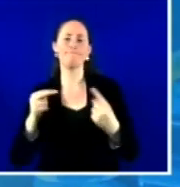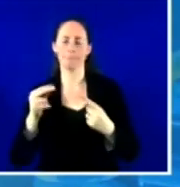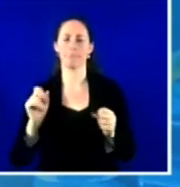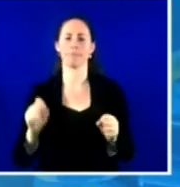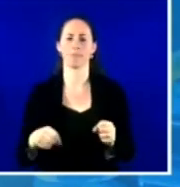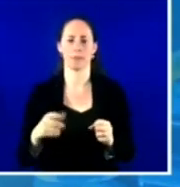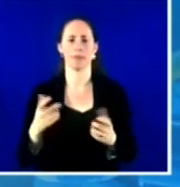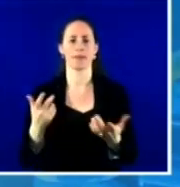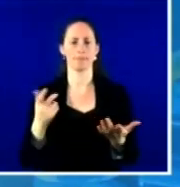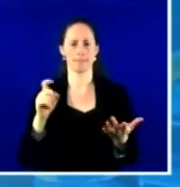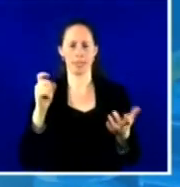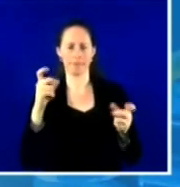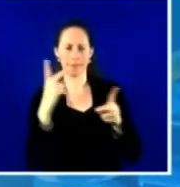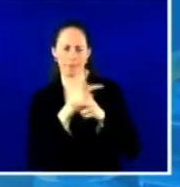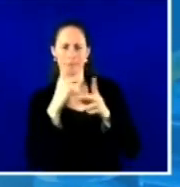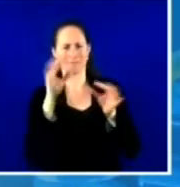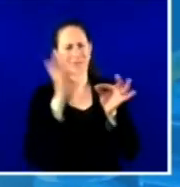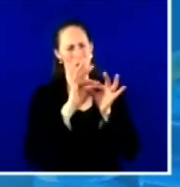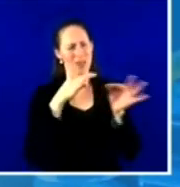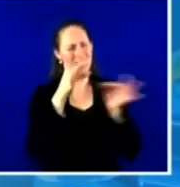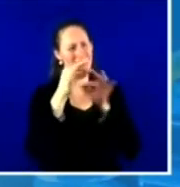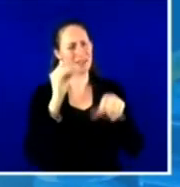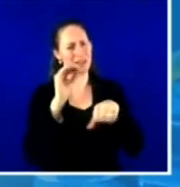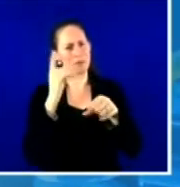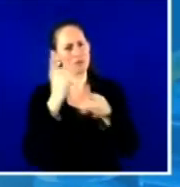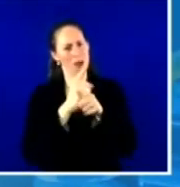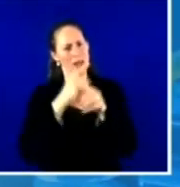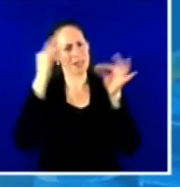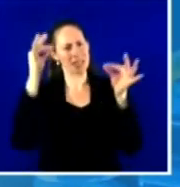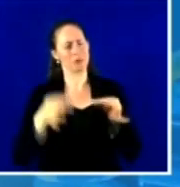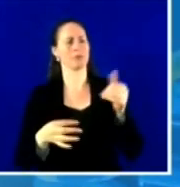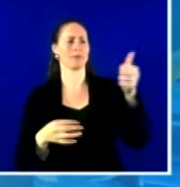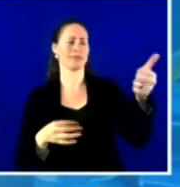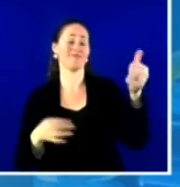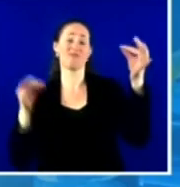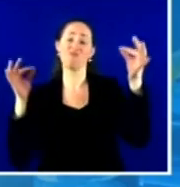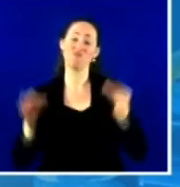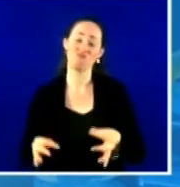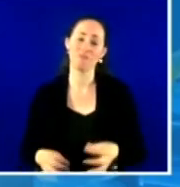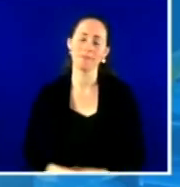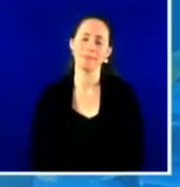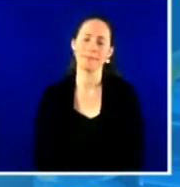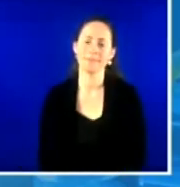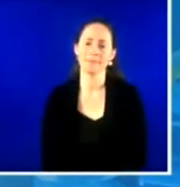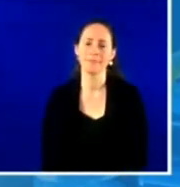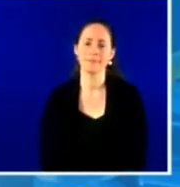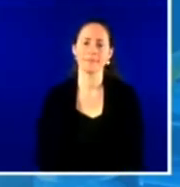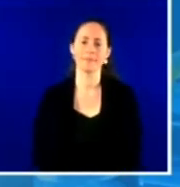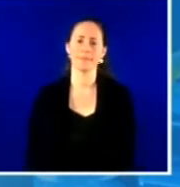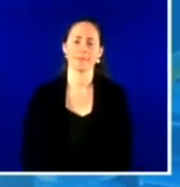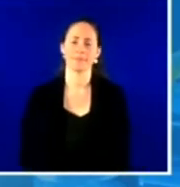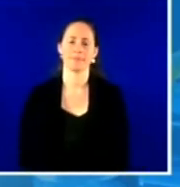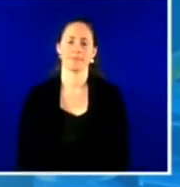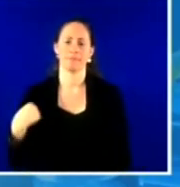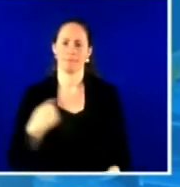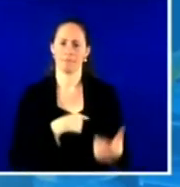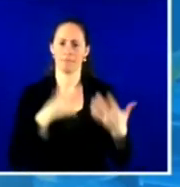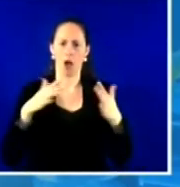the decisions for themselves. And so as I mentioned before, we have trained providers and nurses,